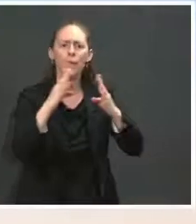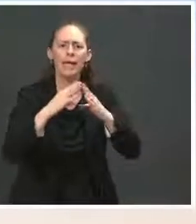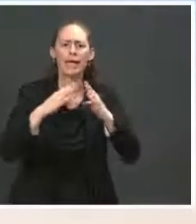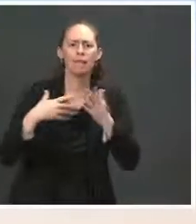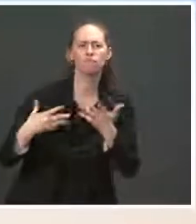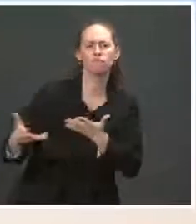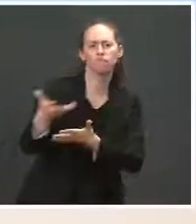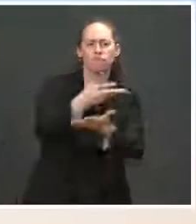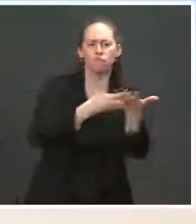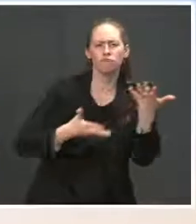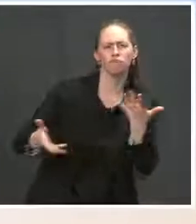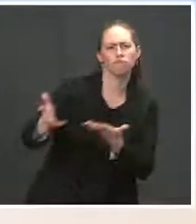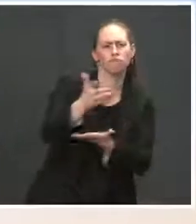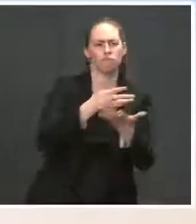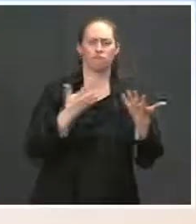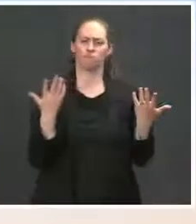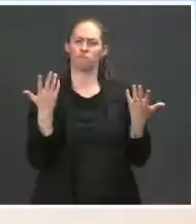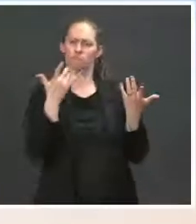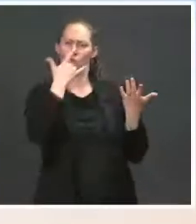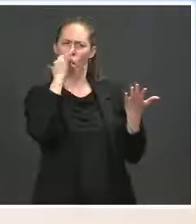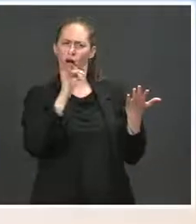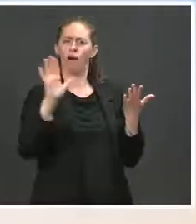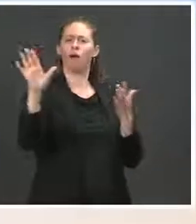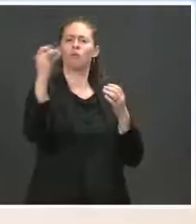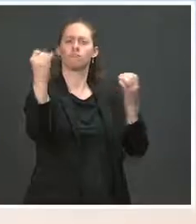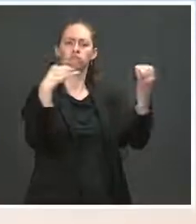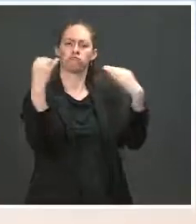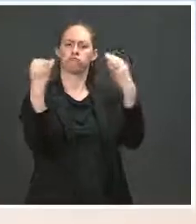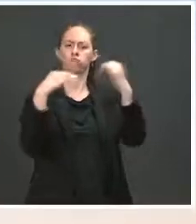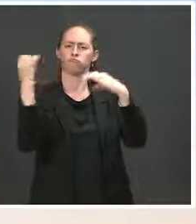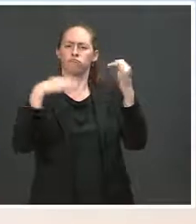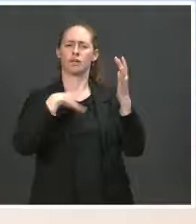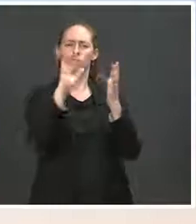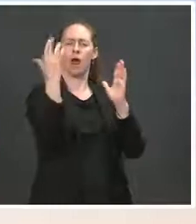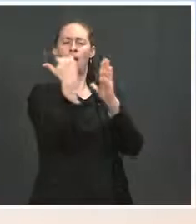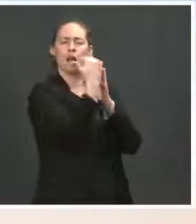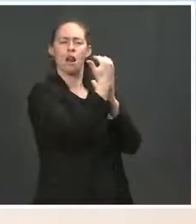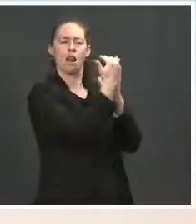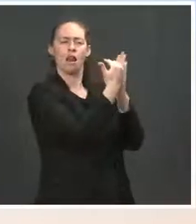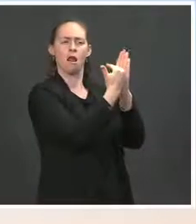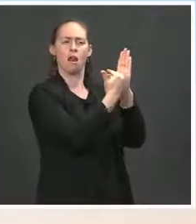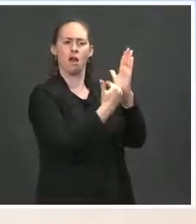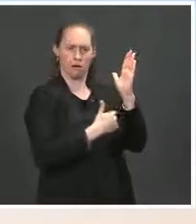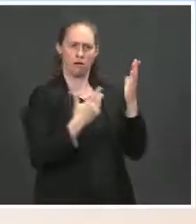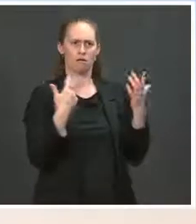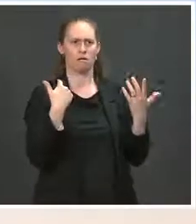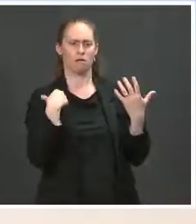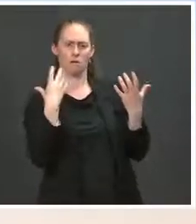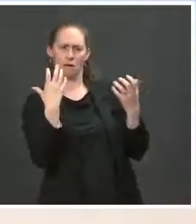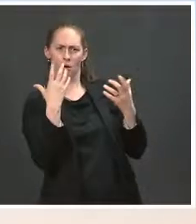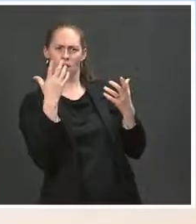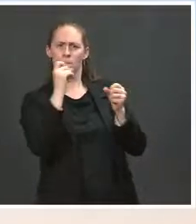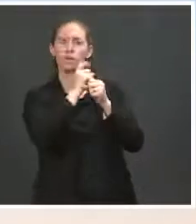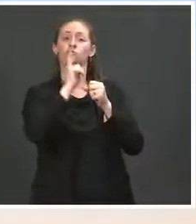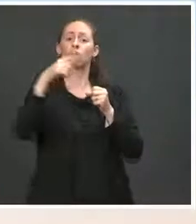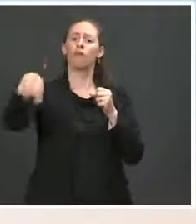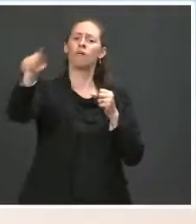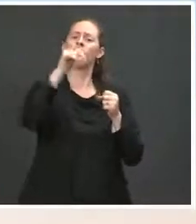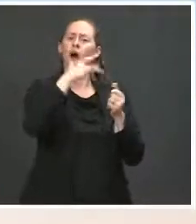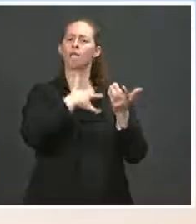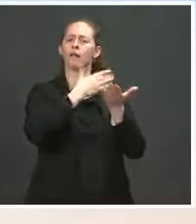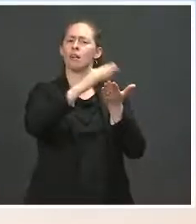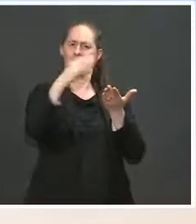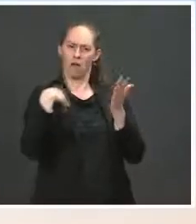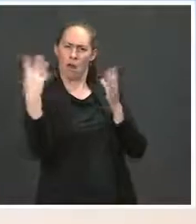mostly like getting everyone's input. We want to make sure that every voice has a seat at the table. And it's really that,